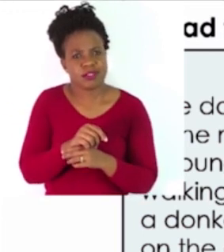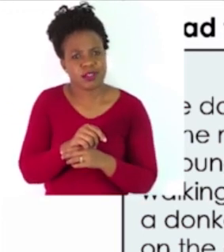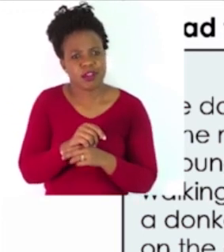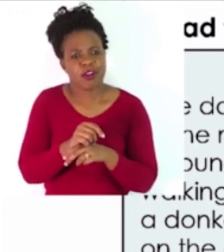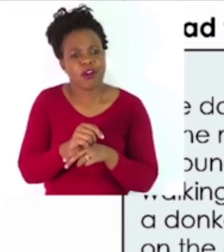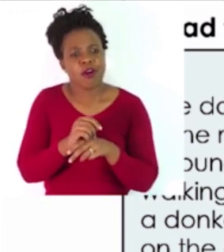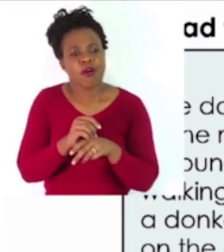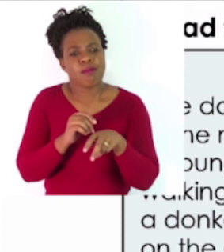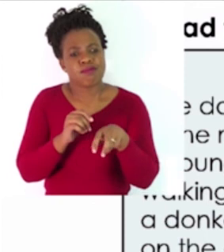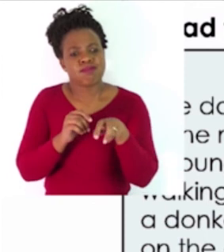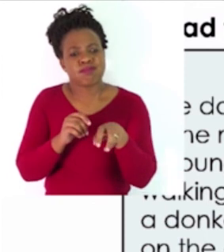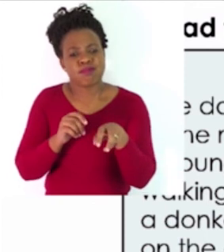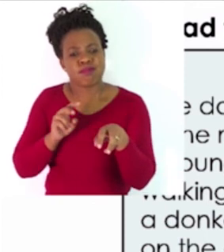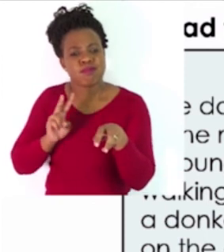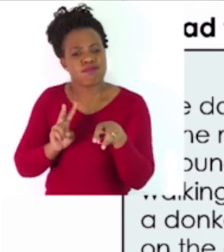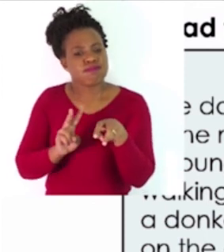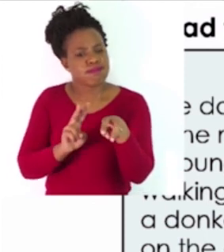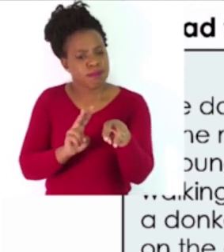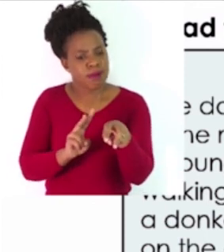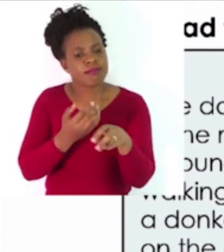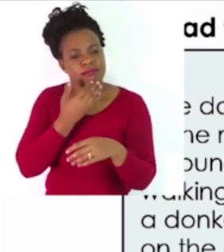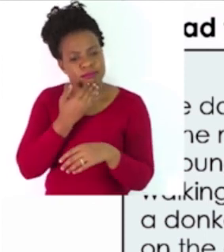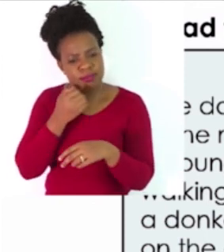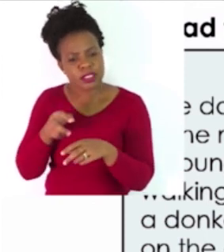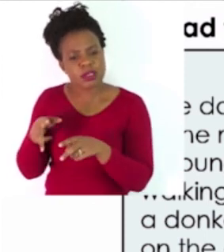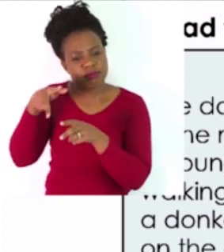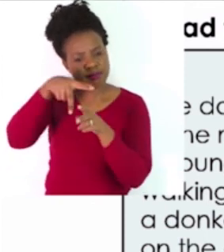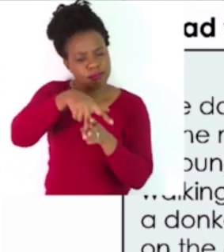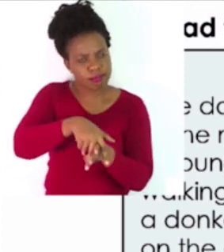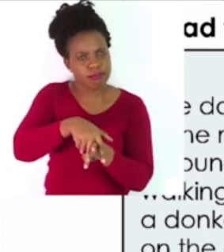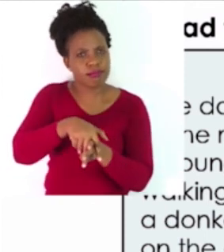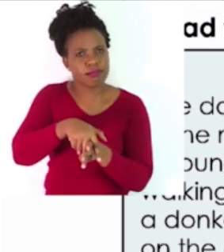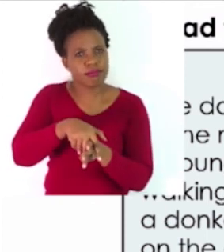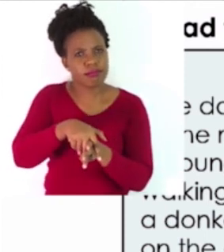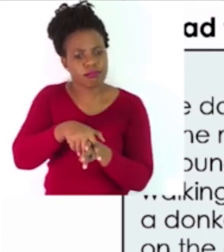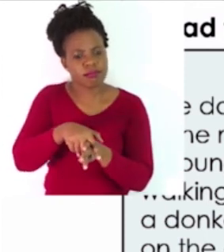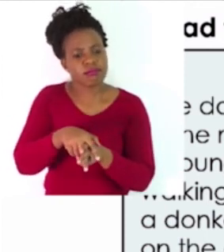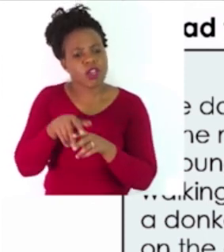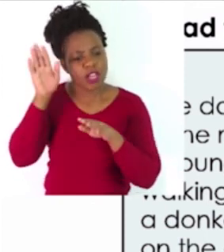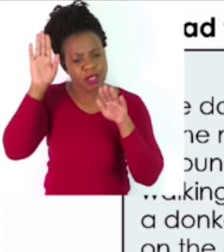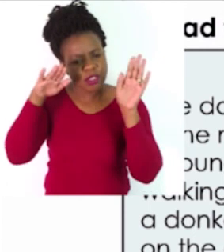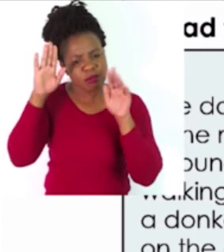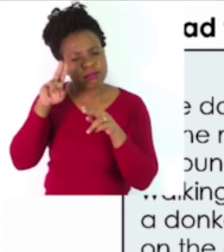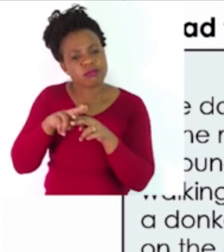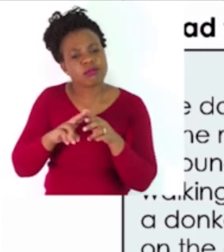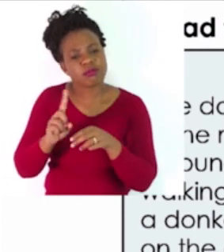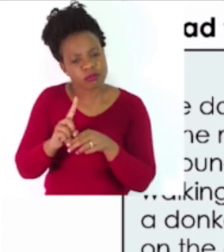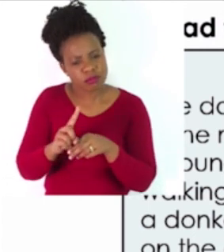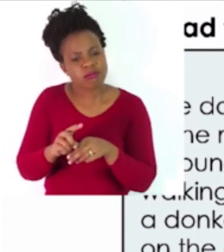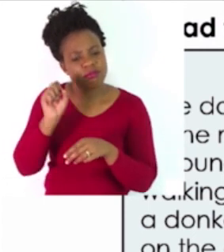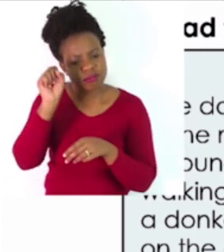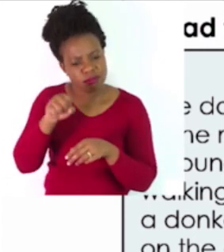that donkey when you could be riding it instead. What is a donkey for but to ride?